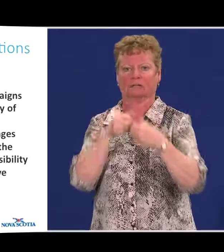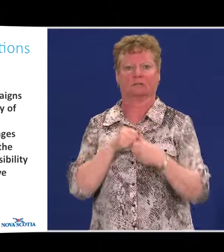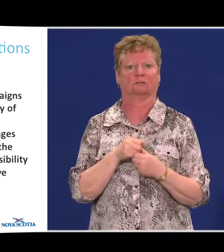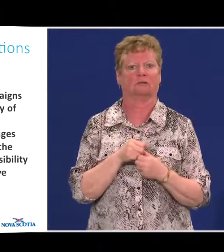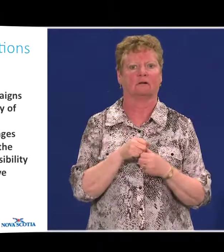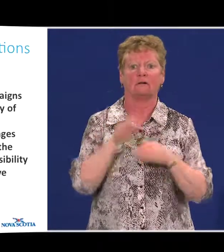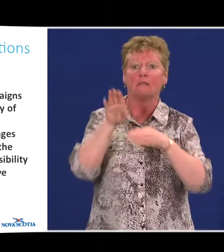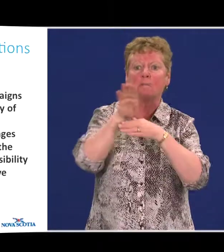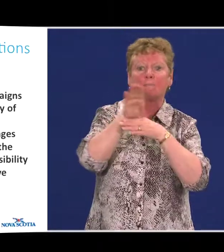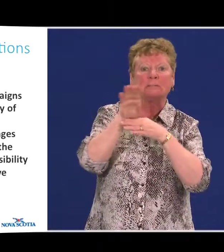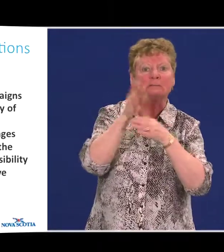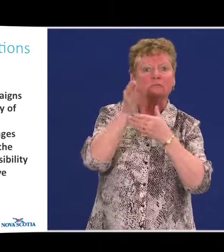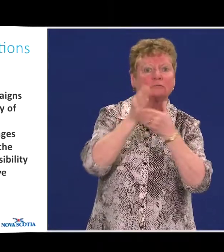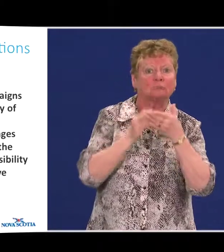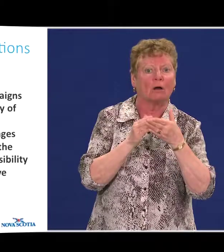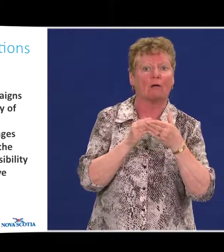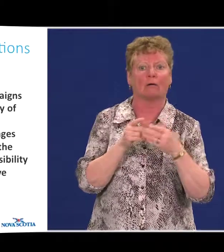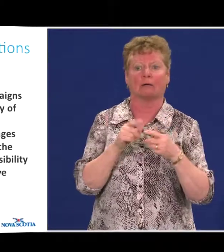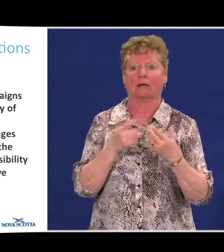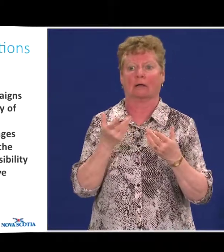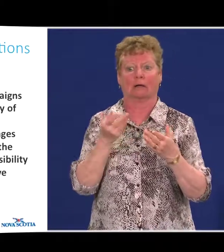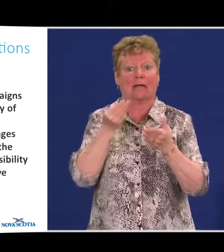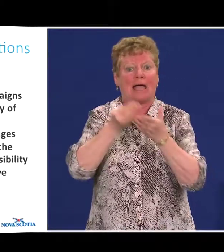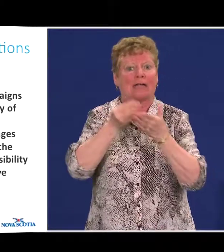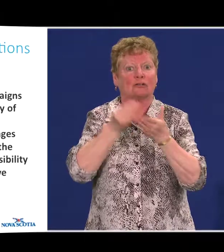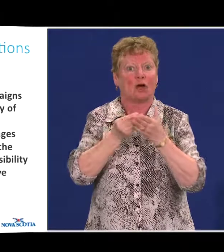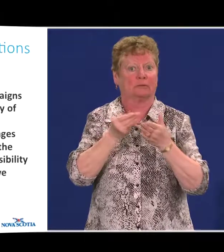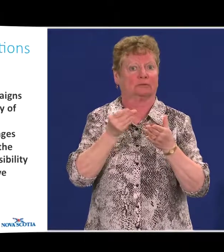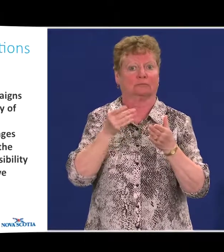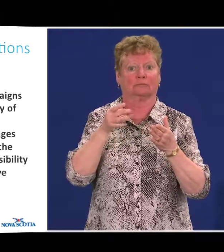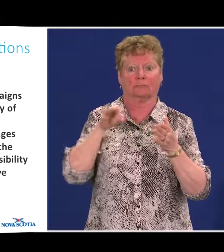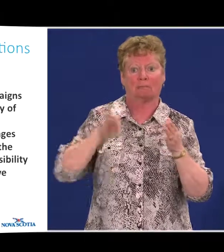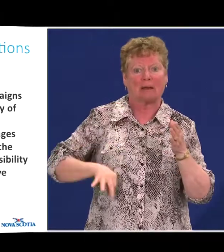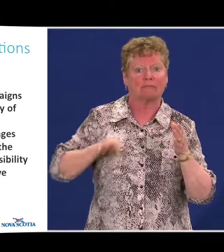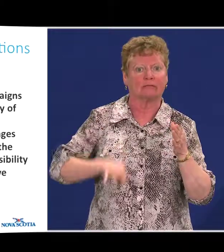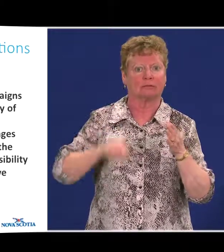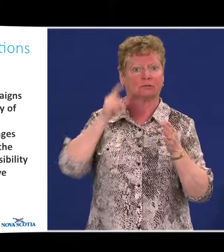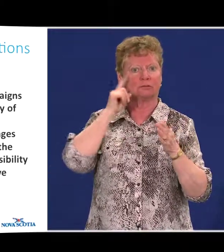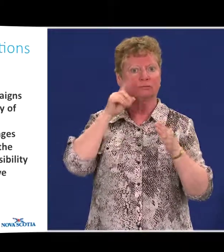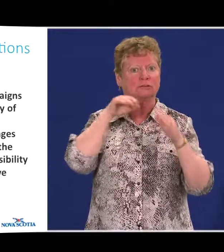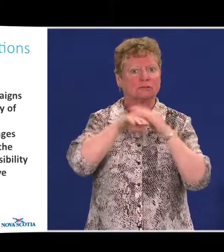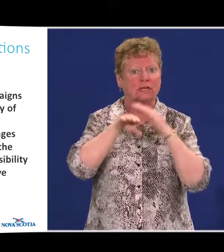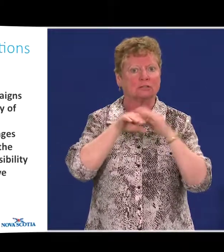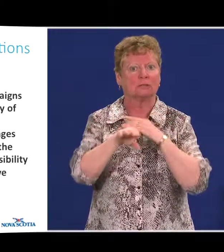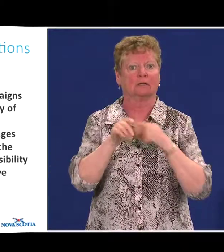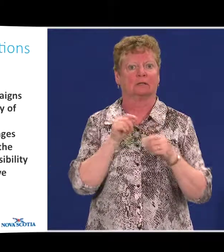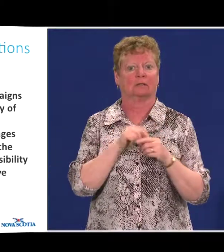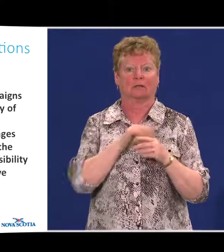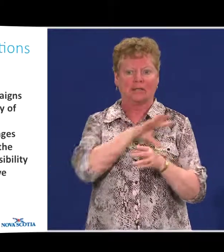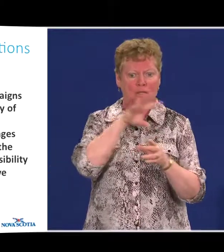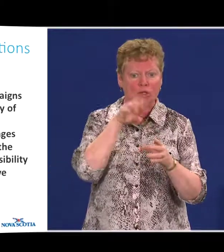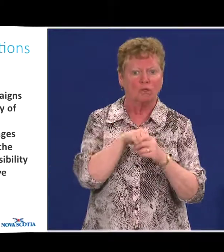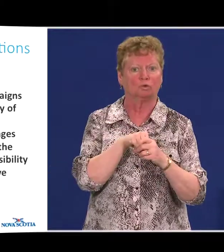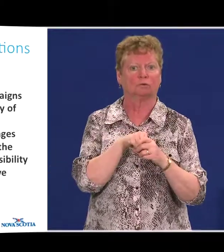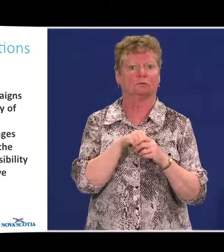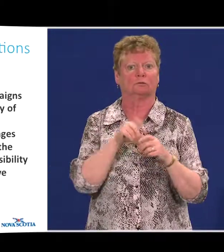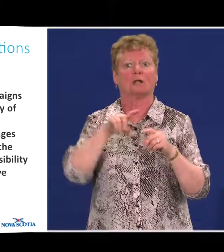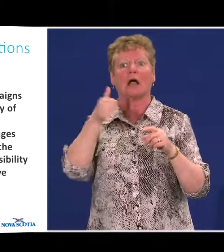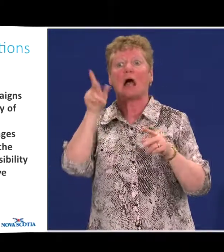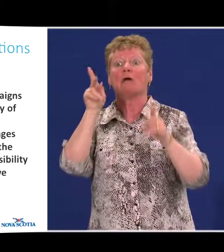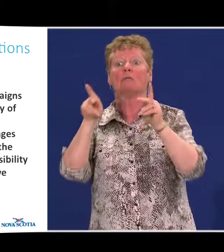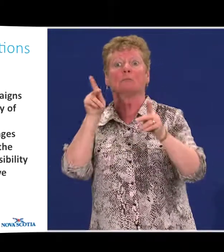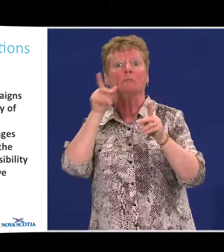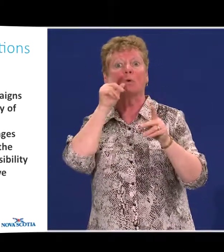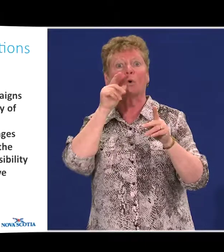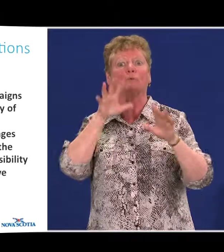and economic benefits of accessibility and inclusion, and other jurisdictions that have adopted accessibility